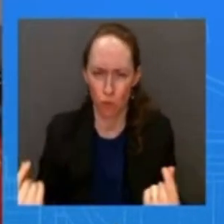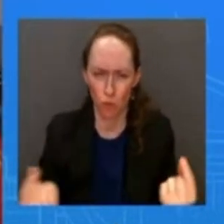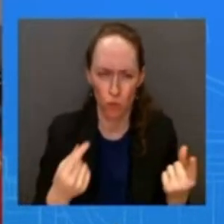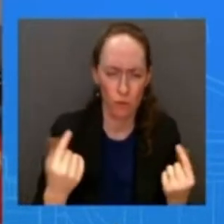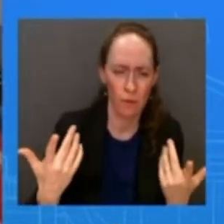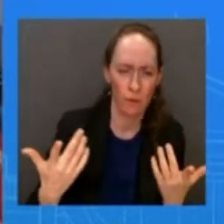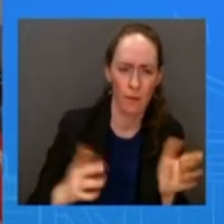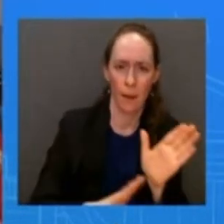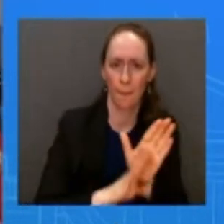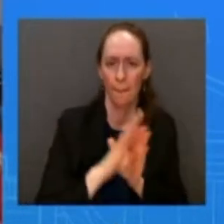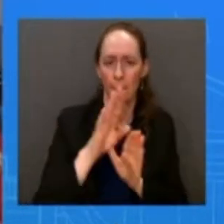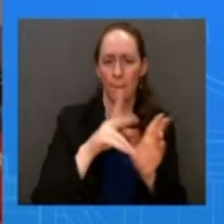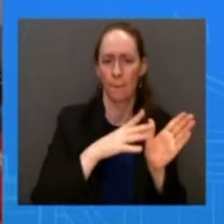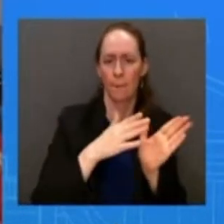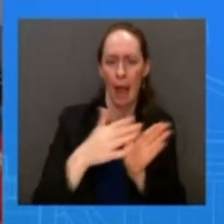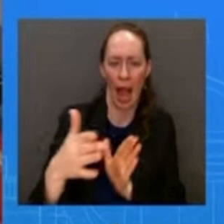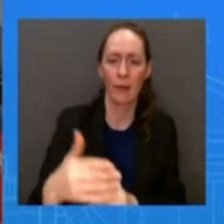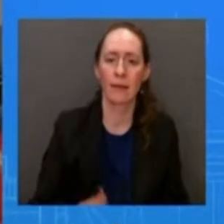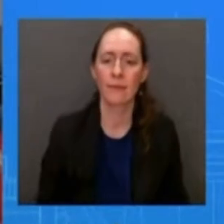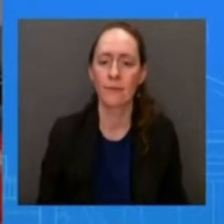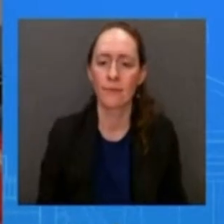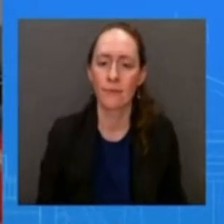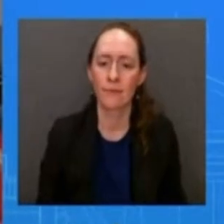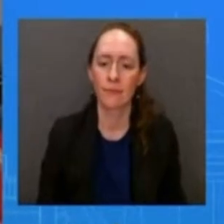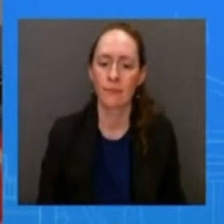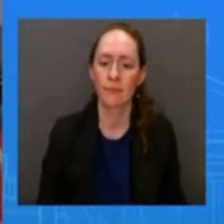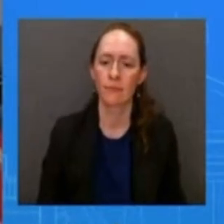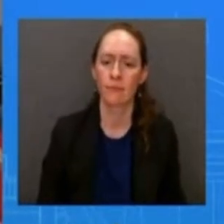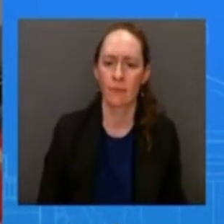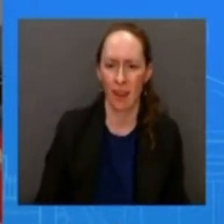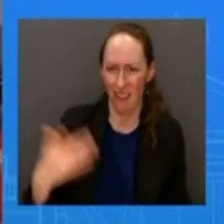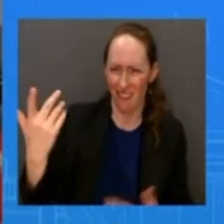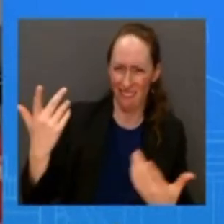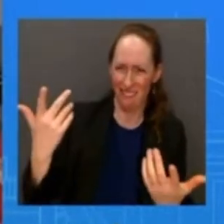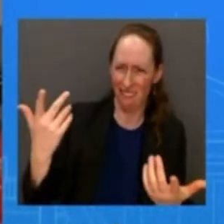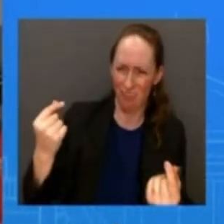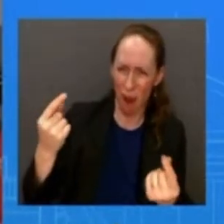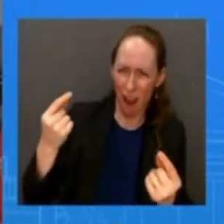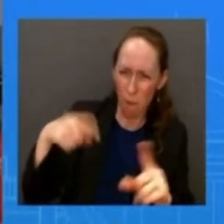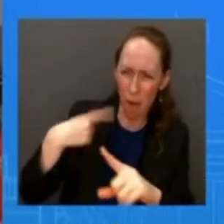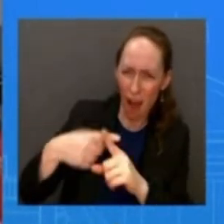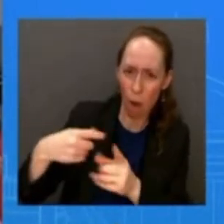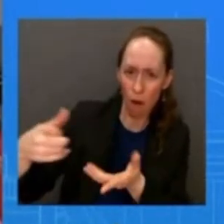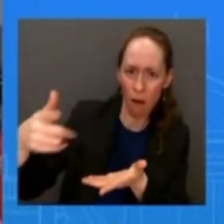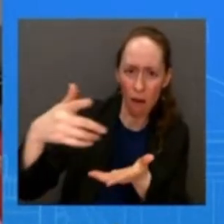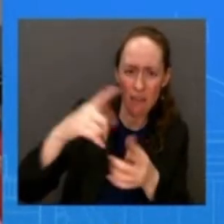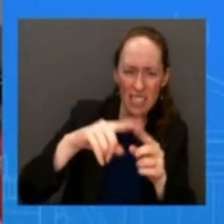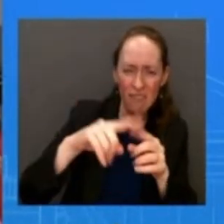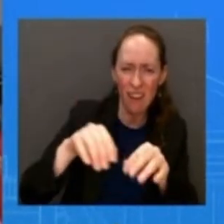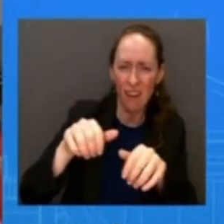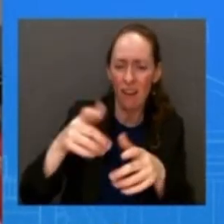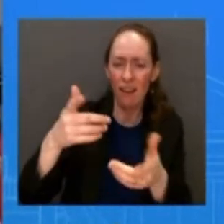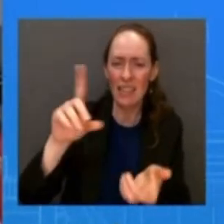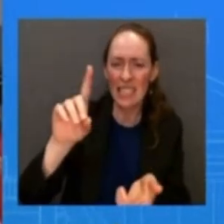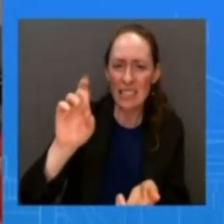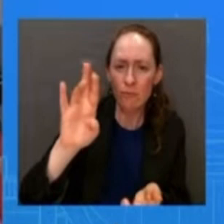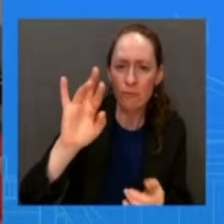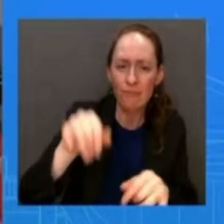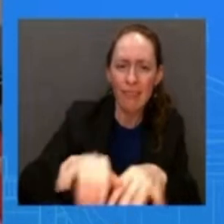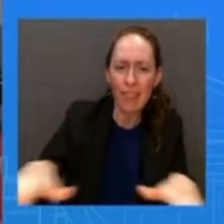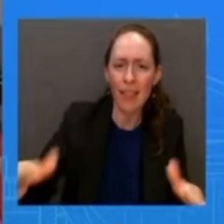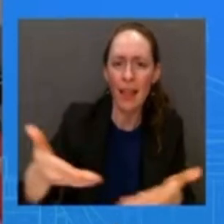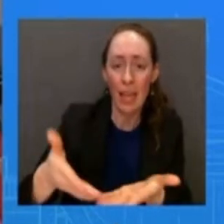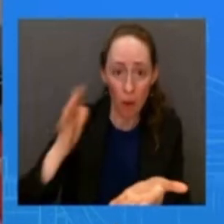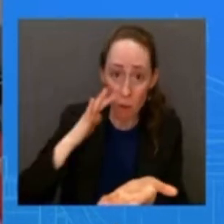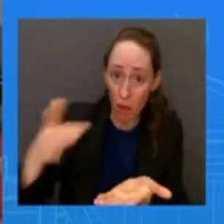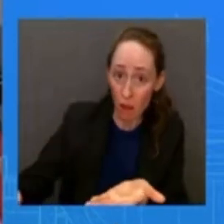i know that the the teams haven't been able to to get to the debris yet have the salvage teams been able to locate